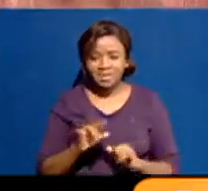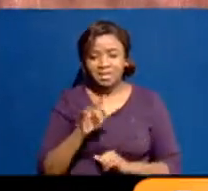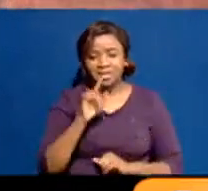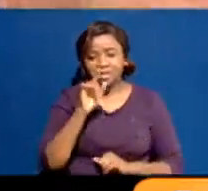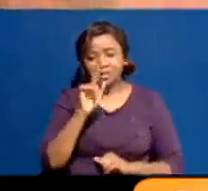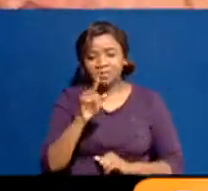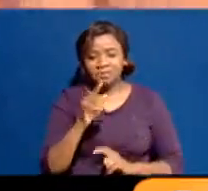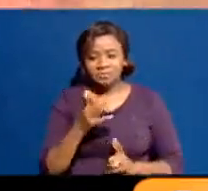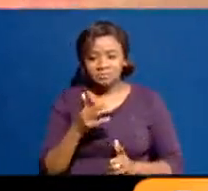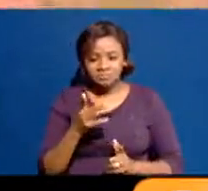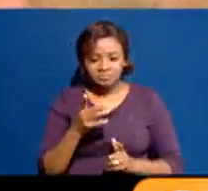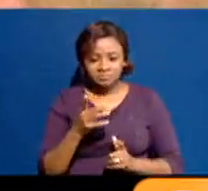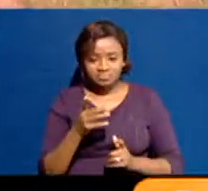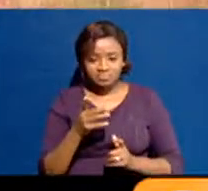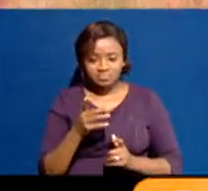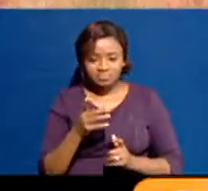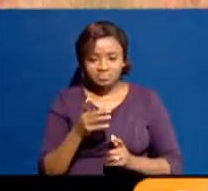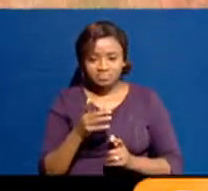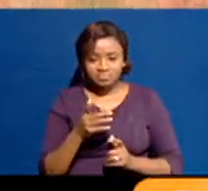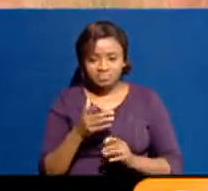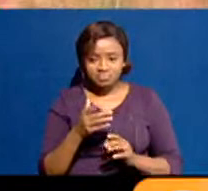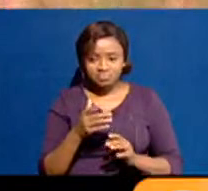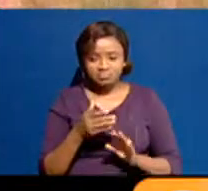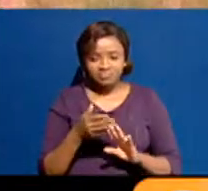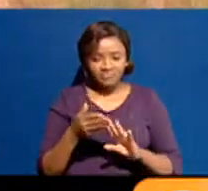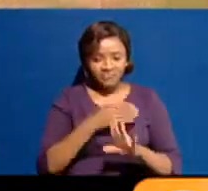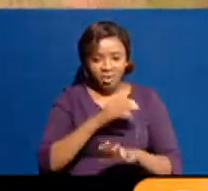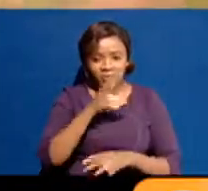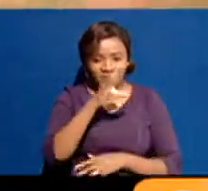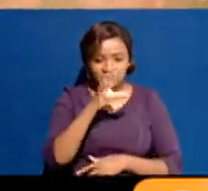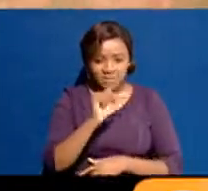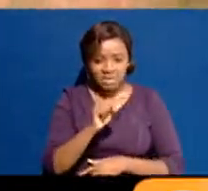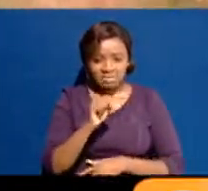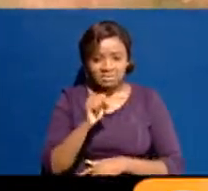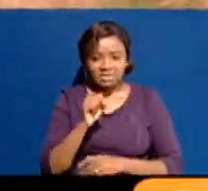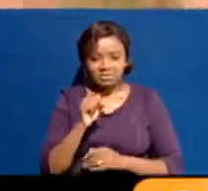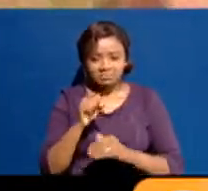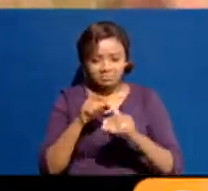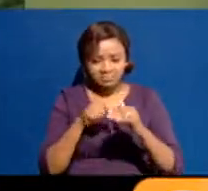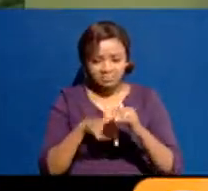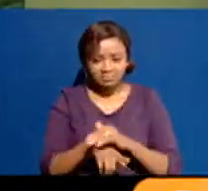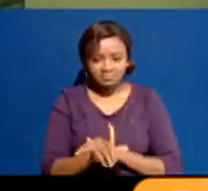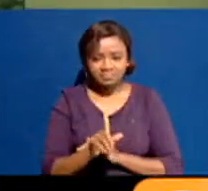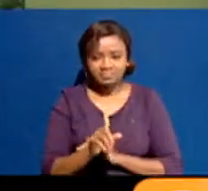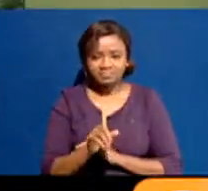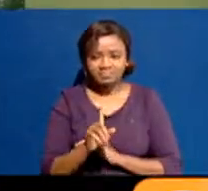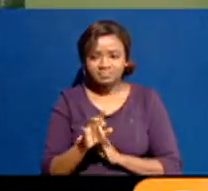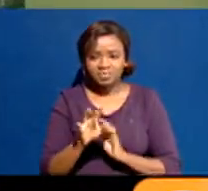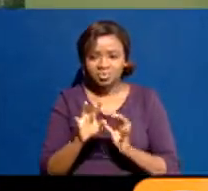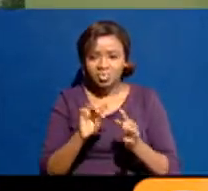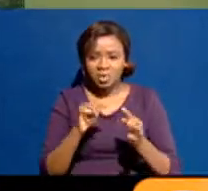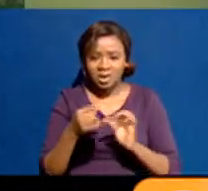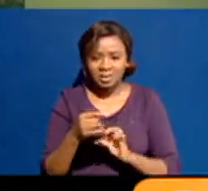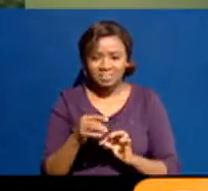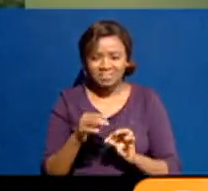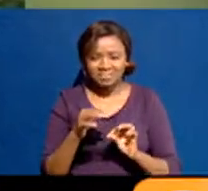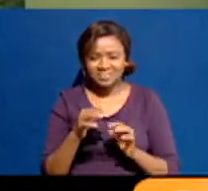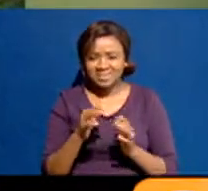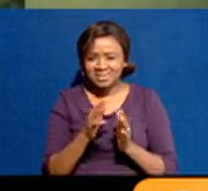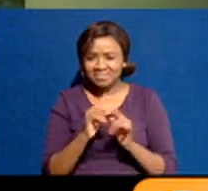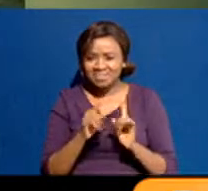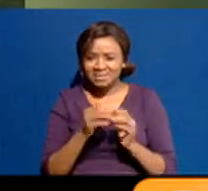a former powerful CS, you know, and then the story is not quite clear. What is the state playing at?